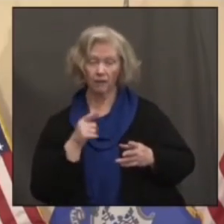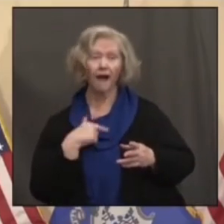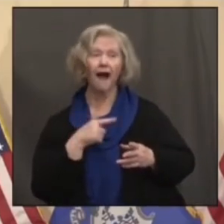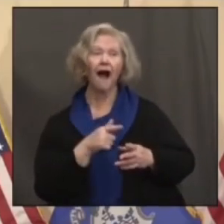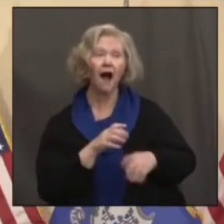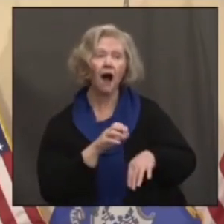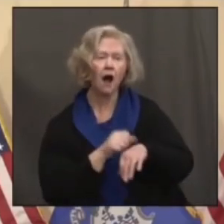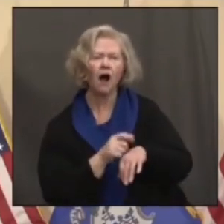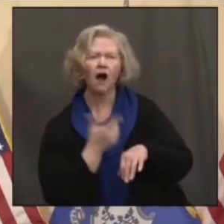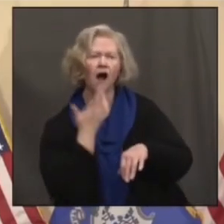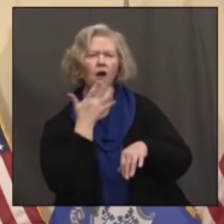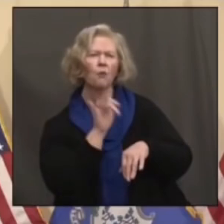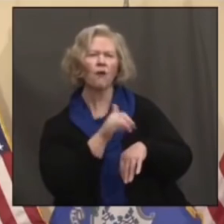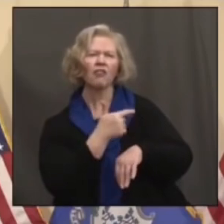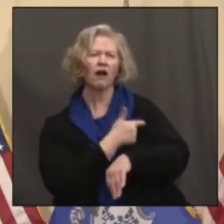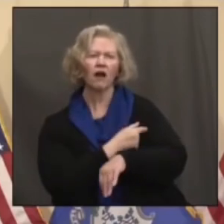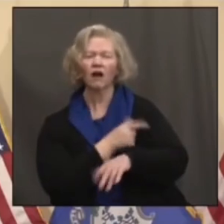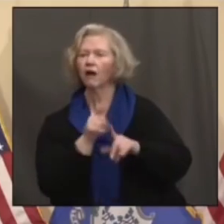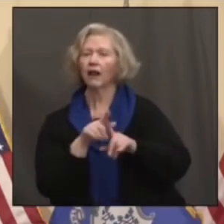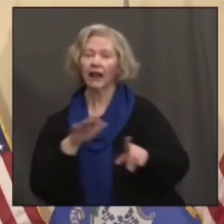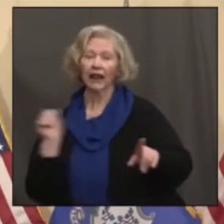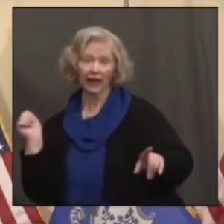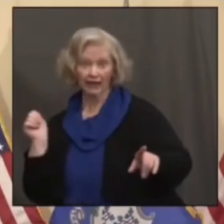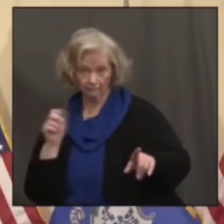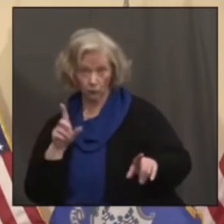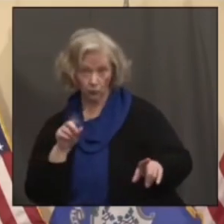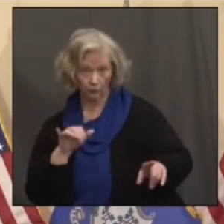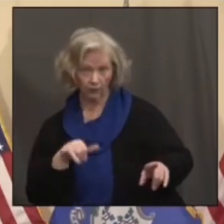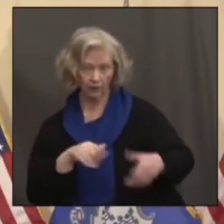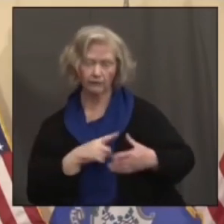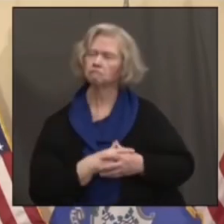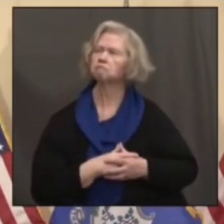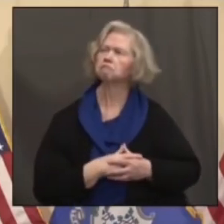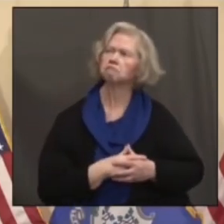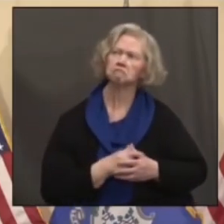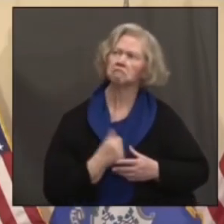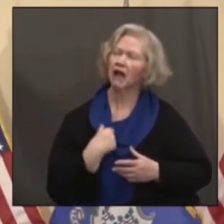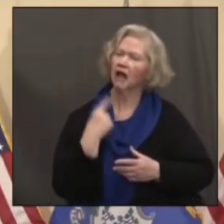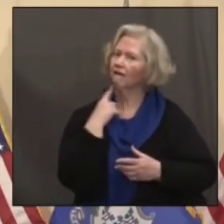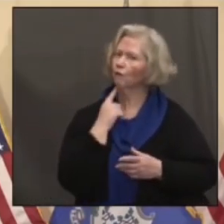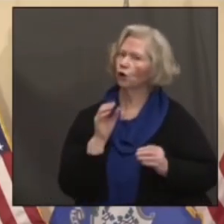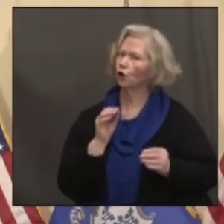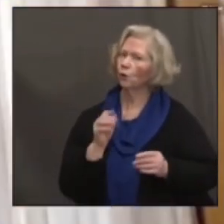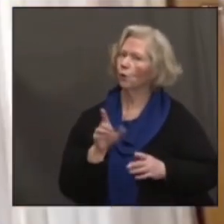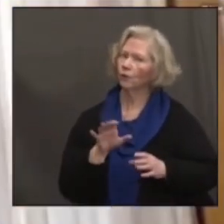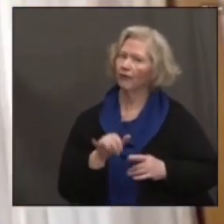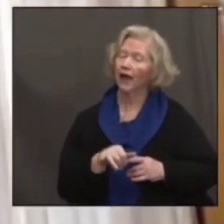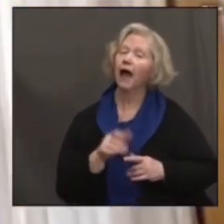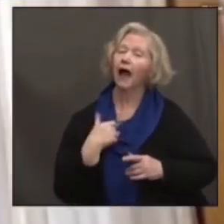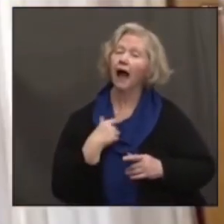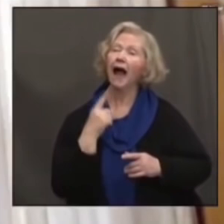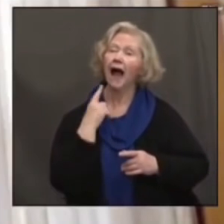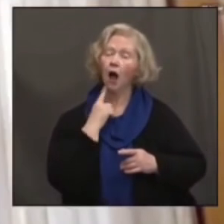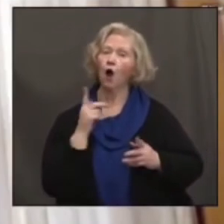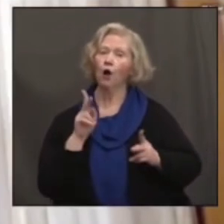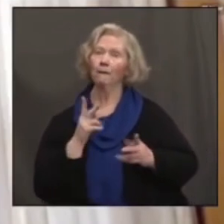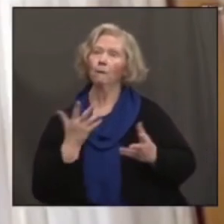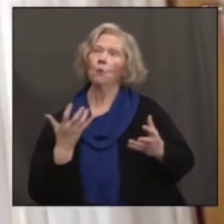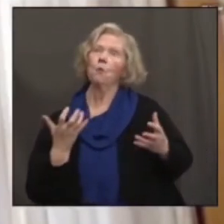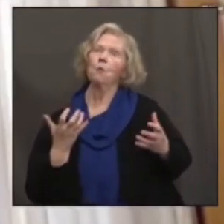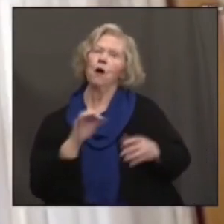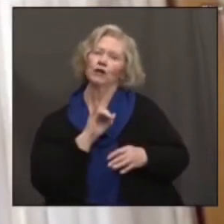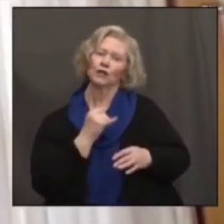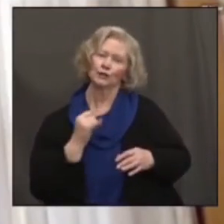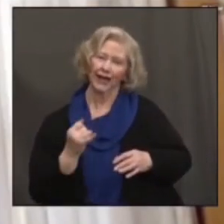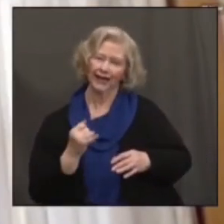on not being able to get J&J, for example? I have not heard of that happening. I've actually heard a lot of people want J&J specifically.